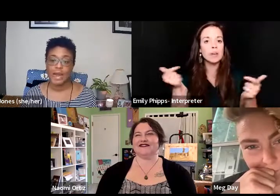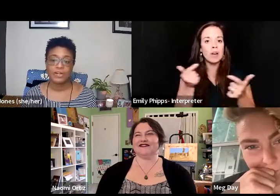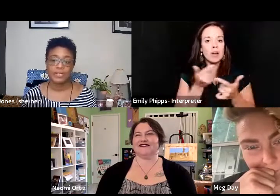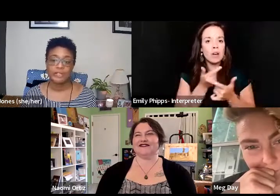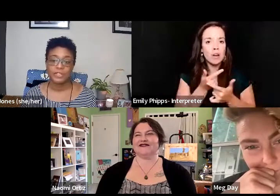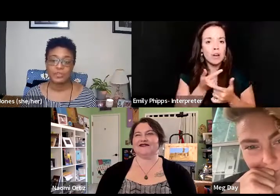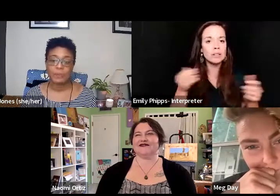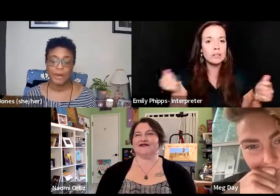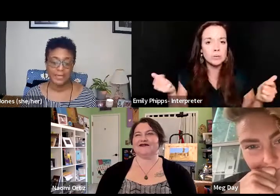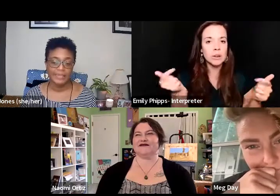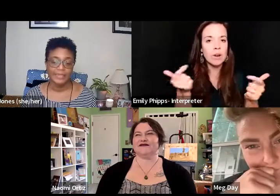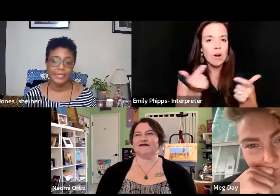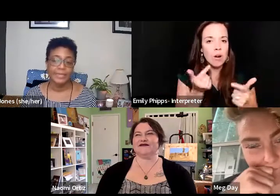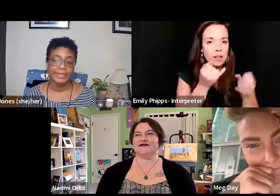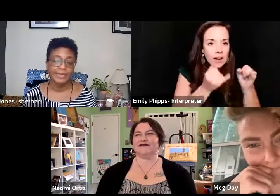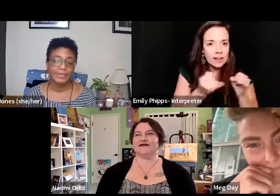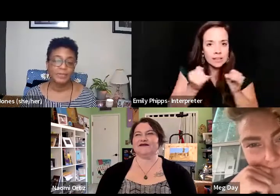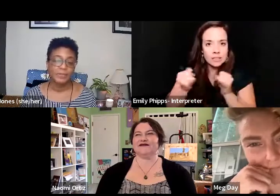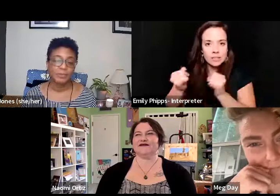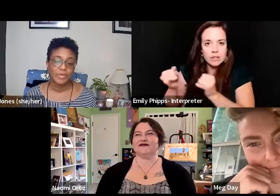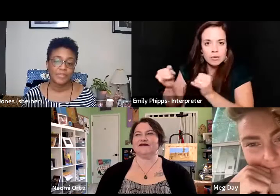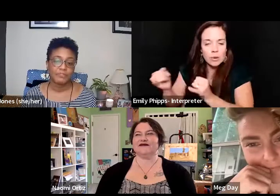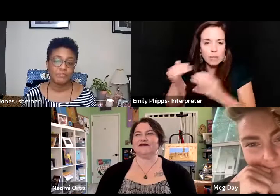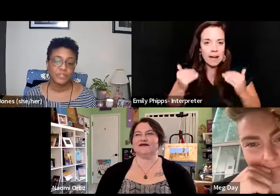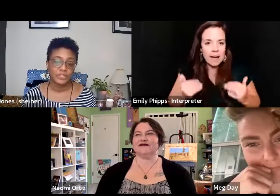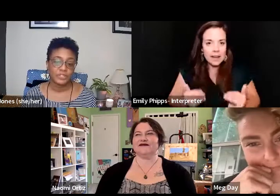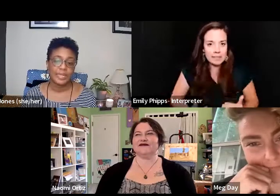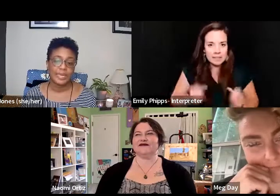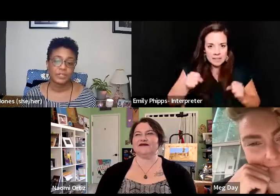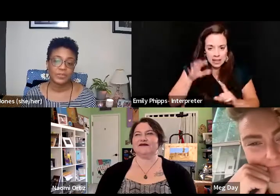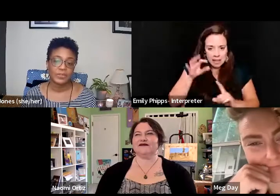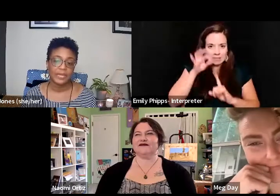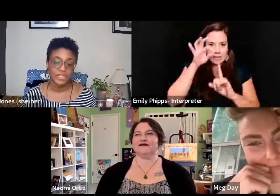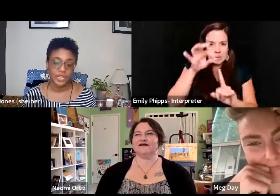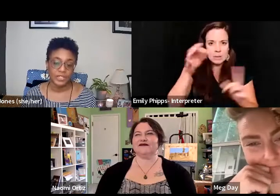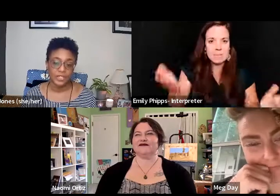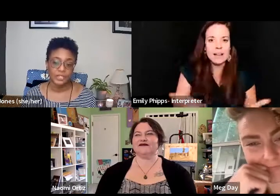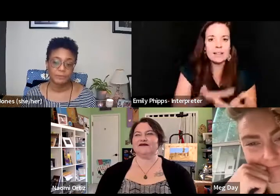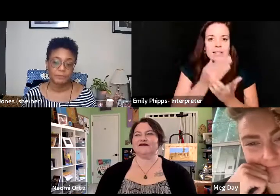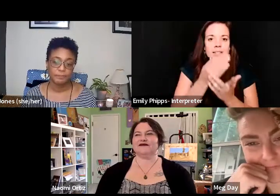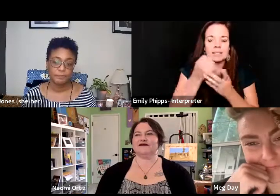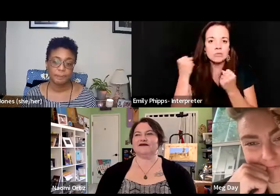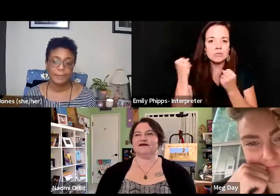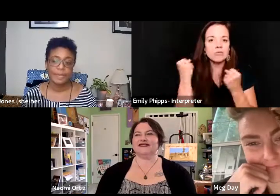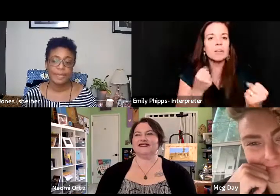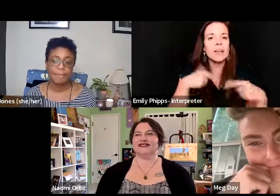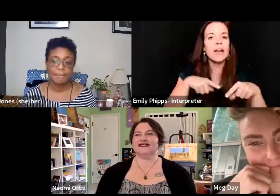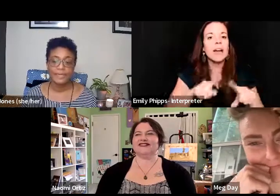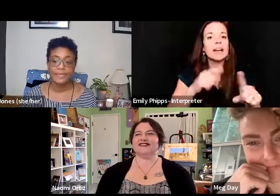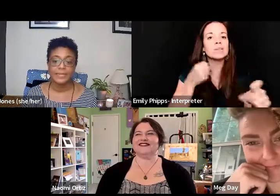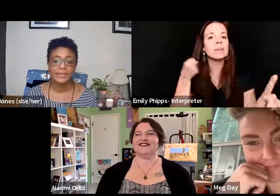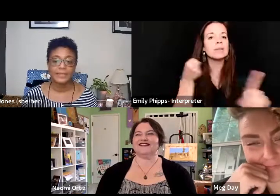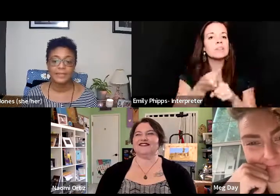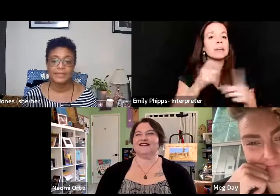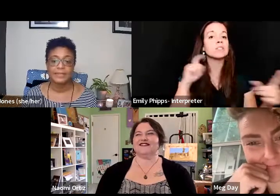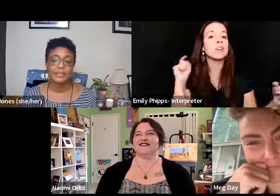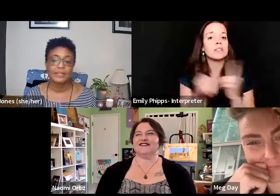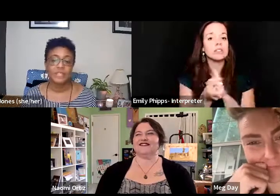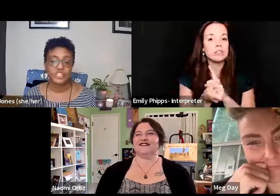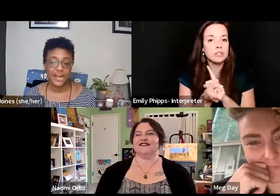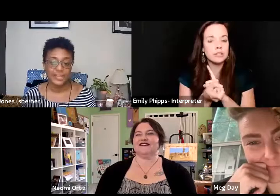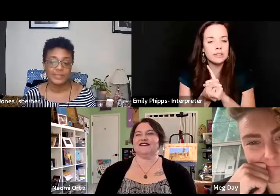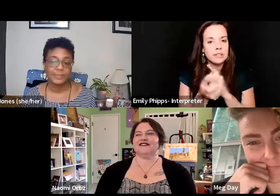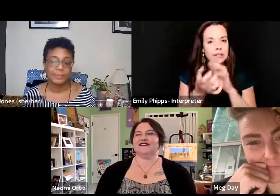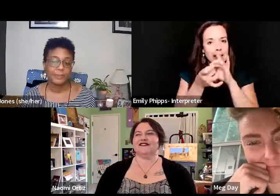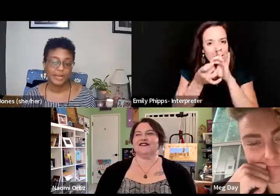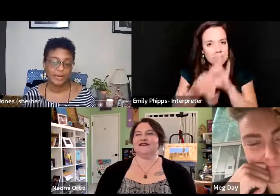all our individual bodies, get to be present fiercely as we make change. Embedded in this is